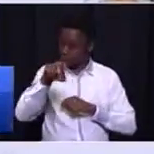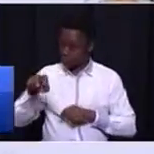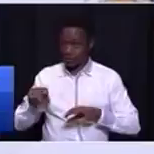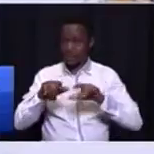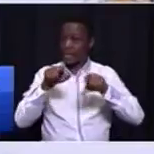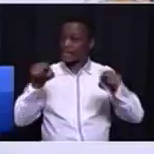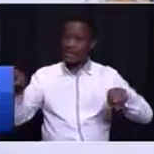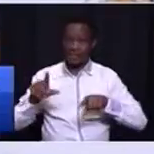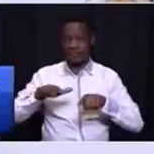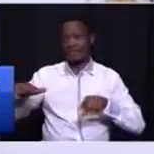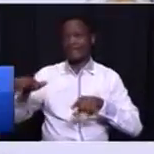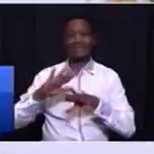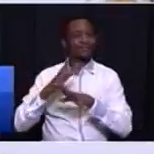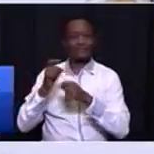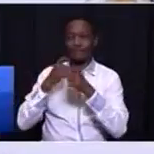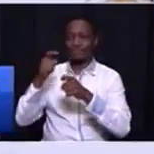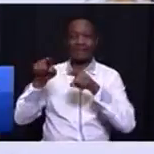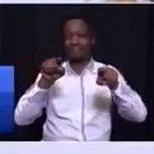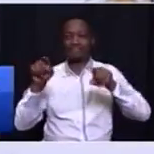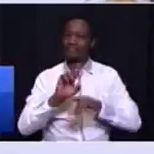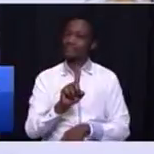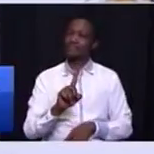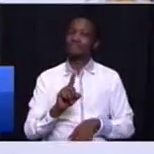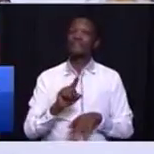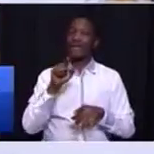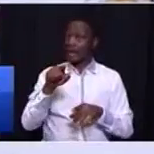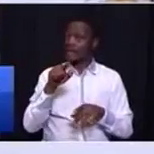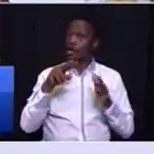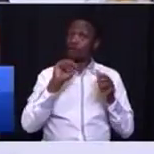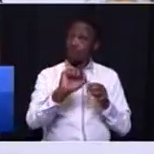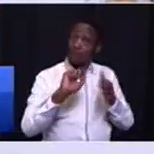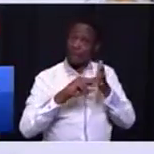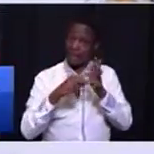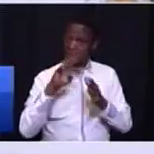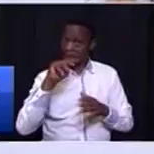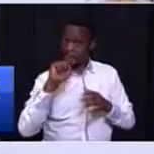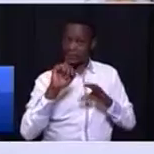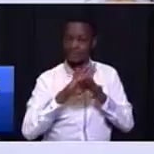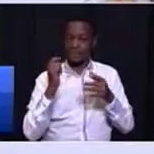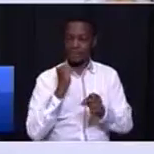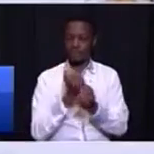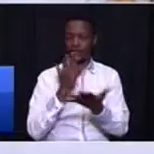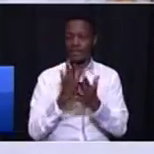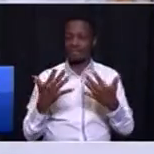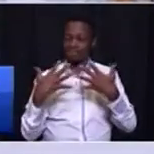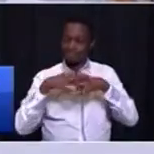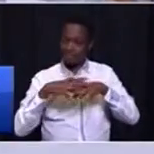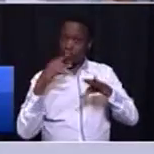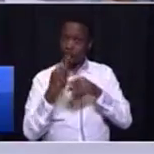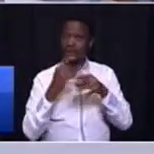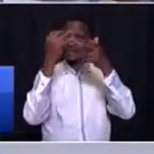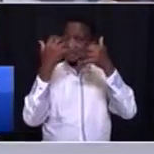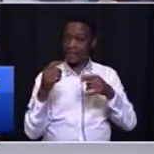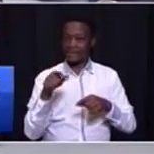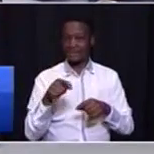specifically say with the budget we have, how do we optimize and integrate the public transport system. This